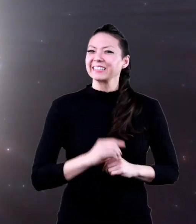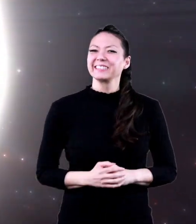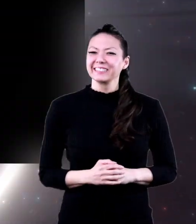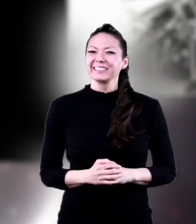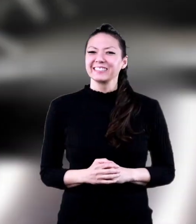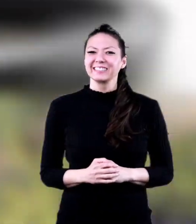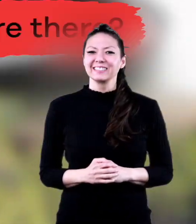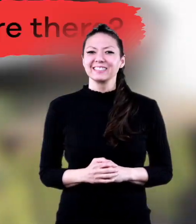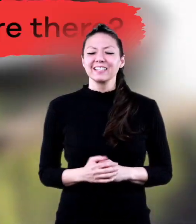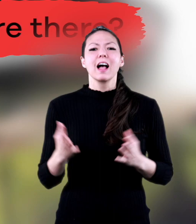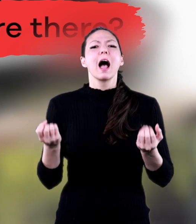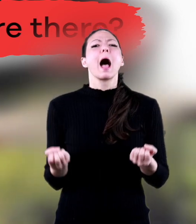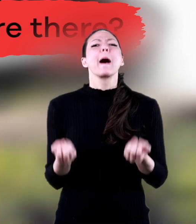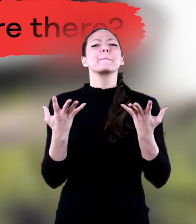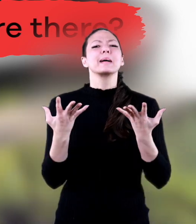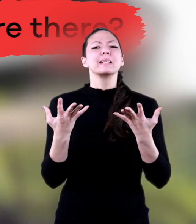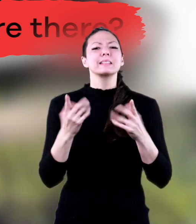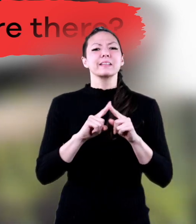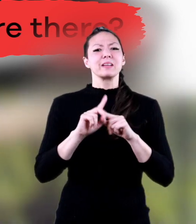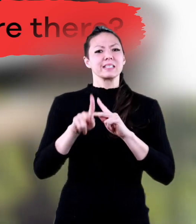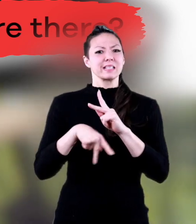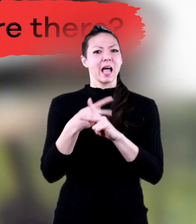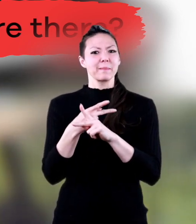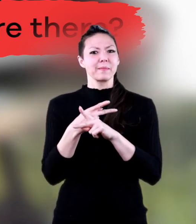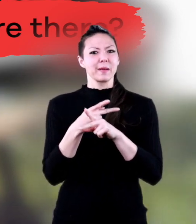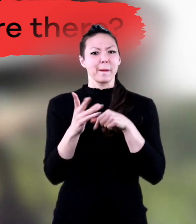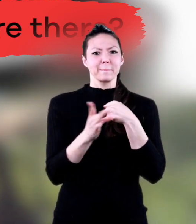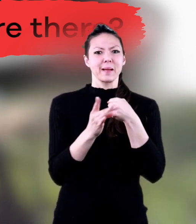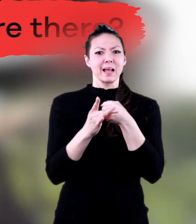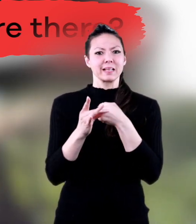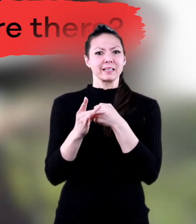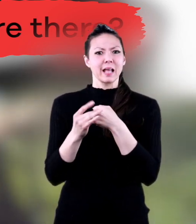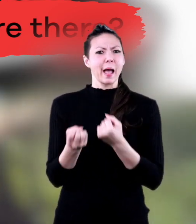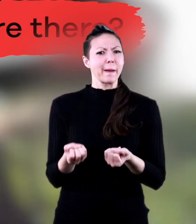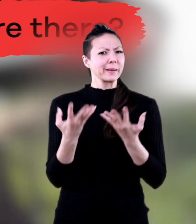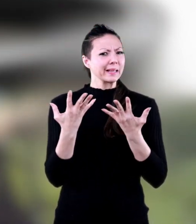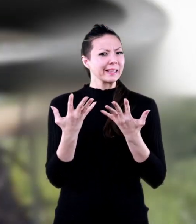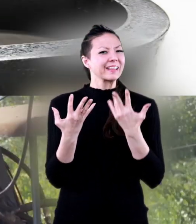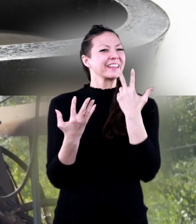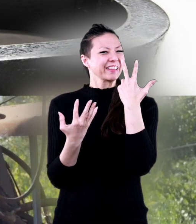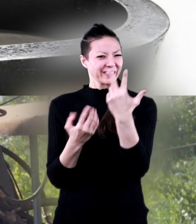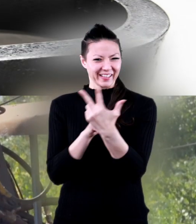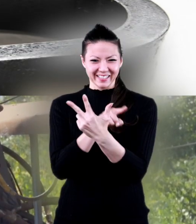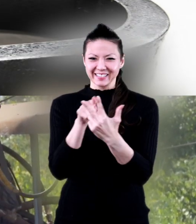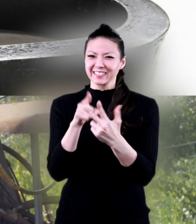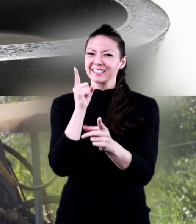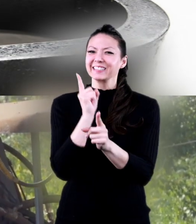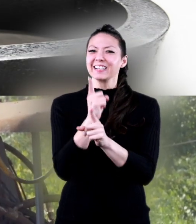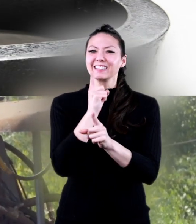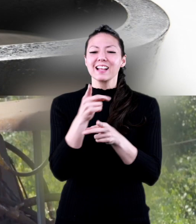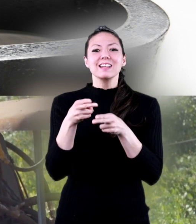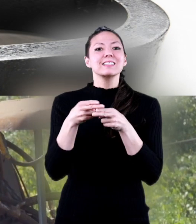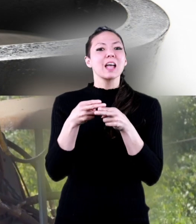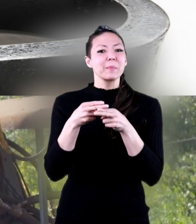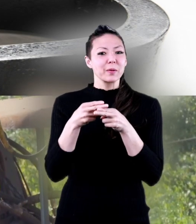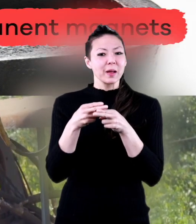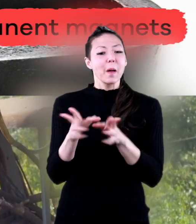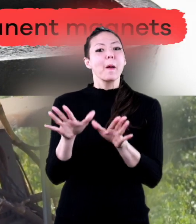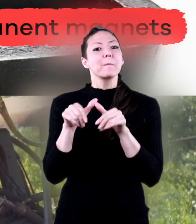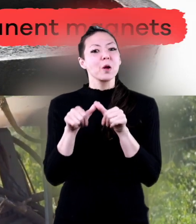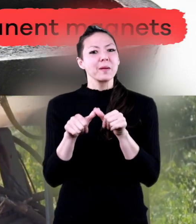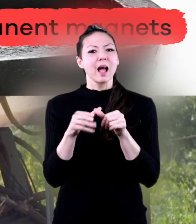How many types of magnets are there? Three. Temporary,